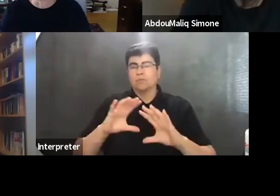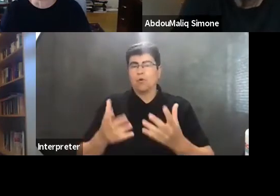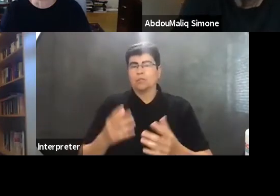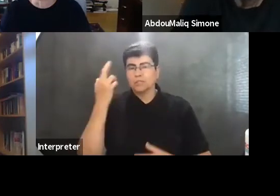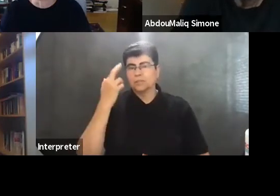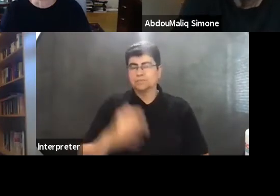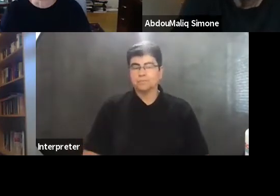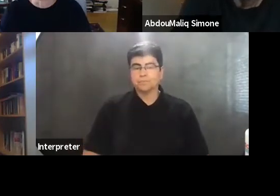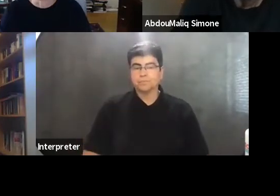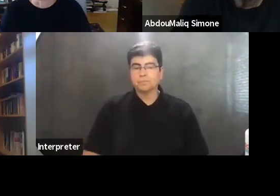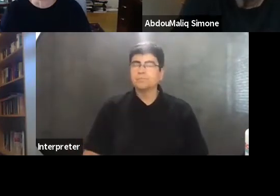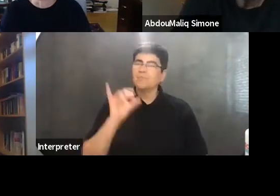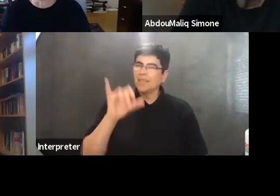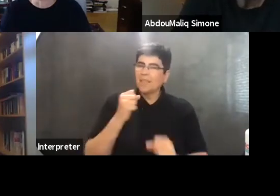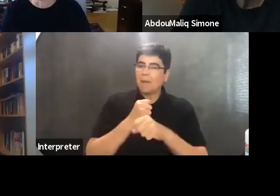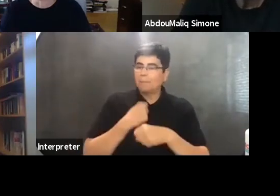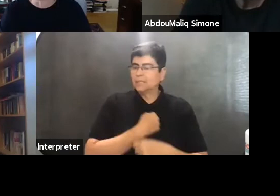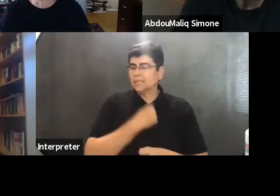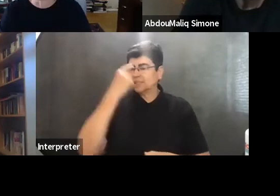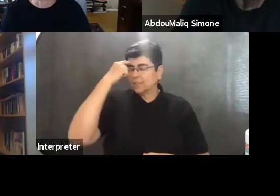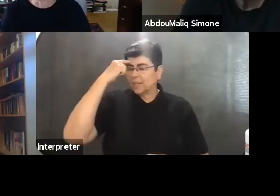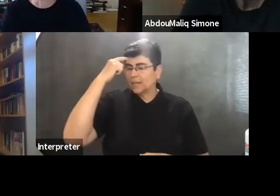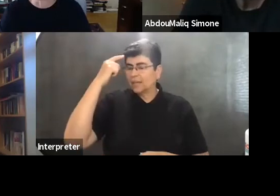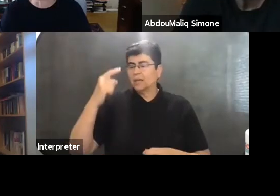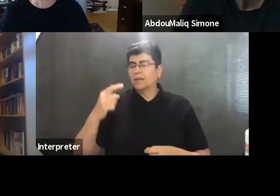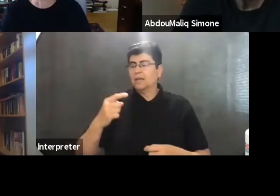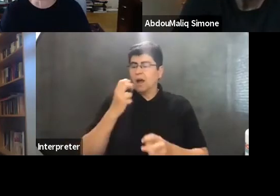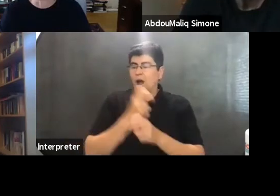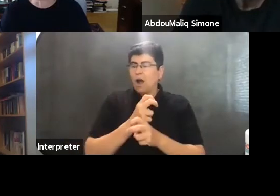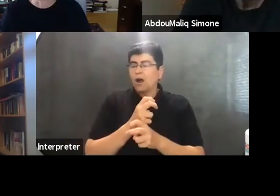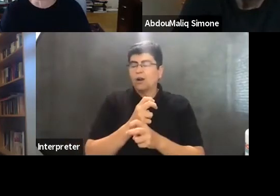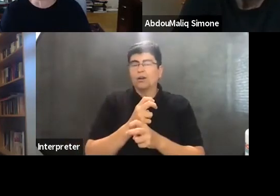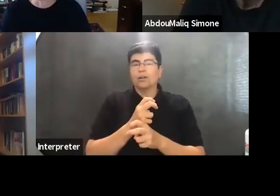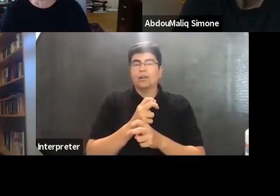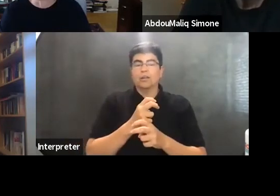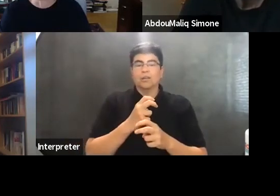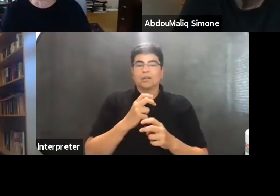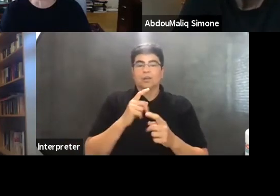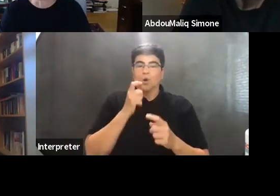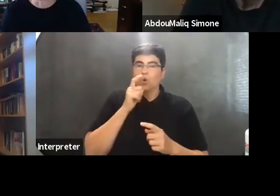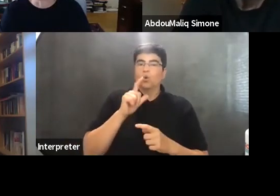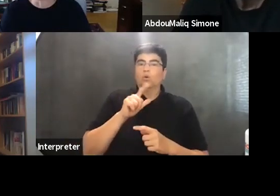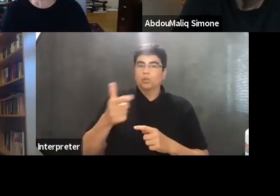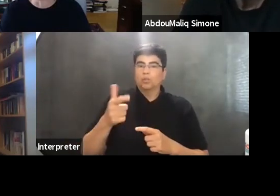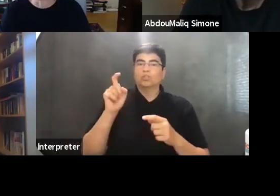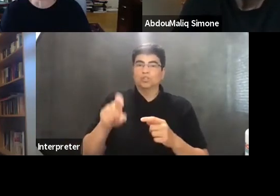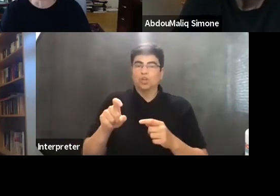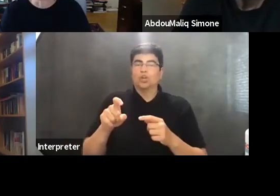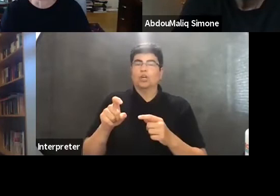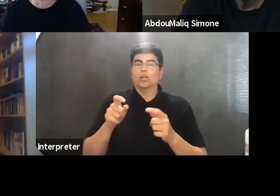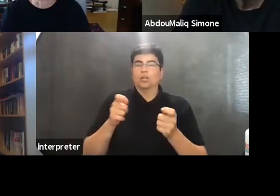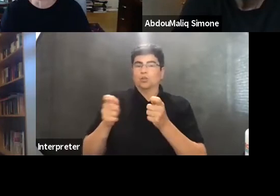make us think very, very hard about who should control what lies beneath